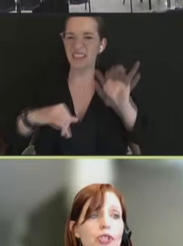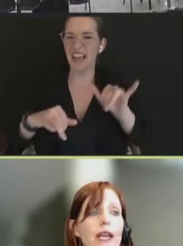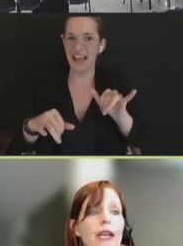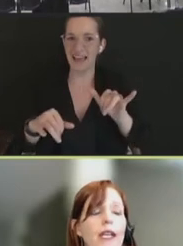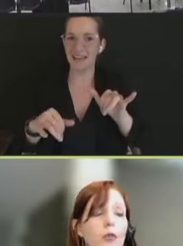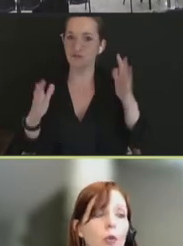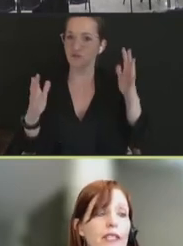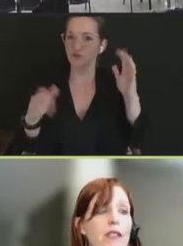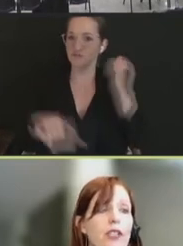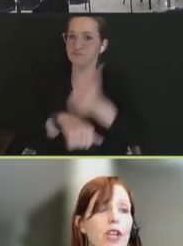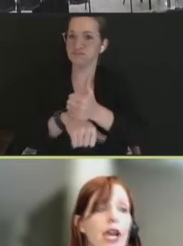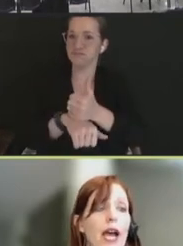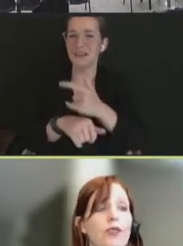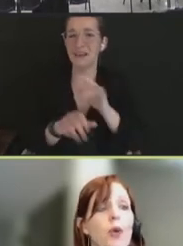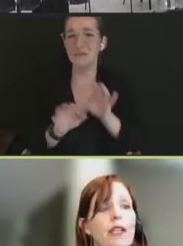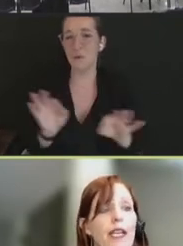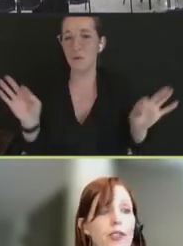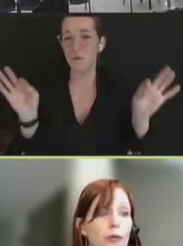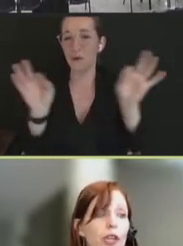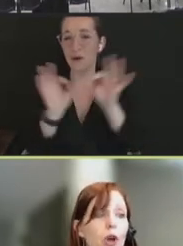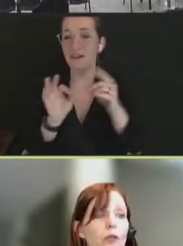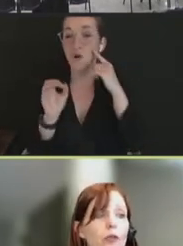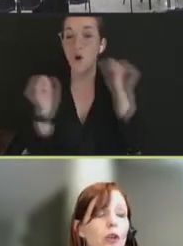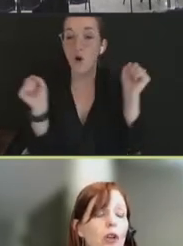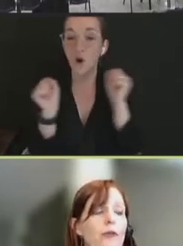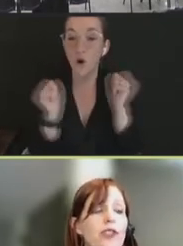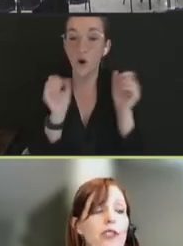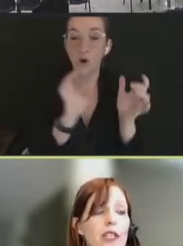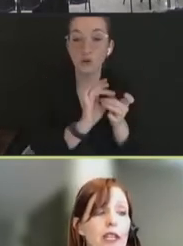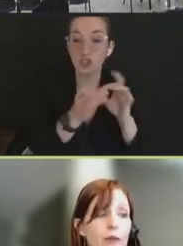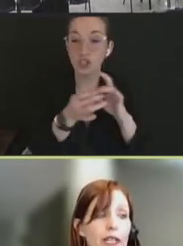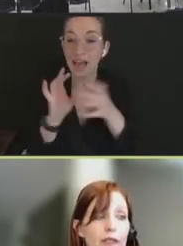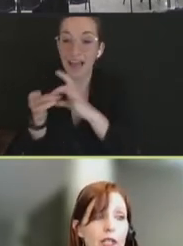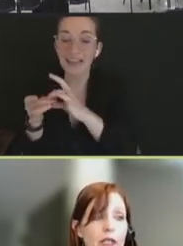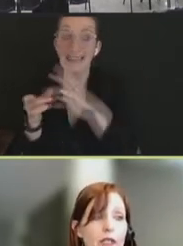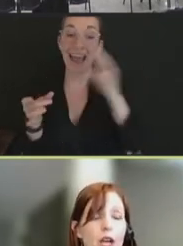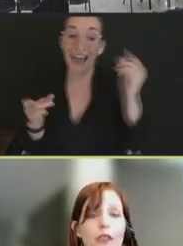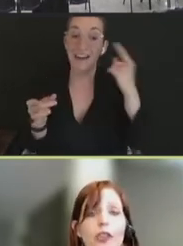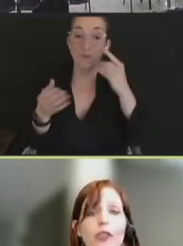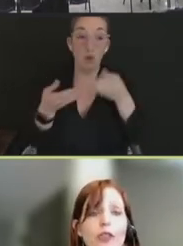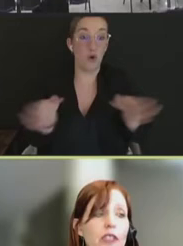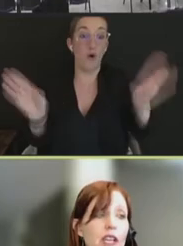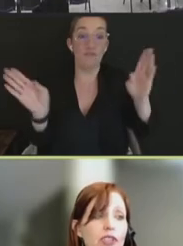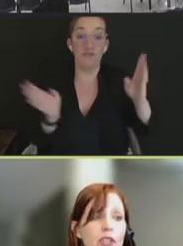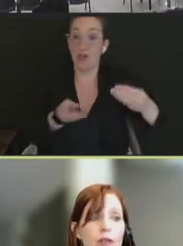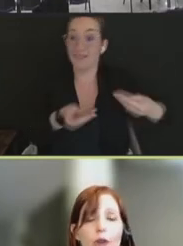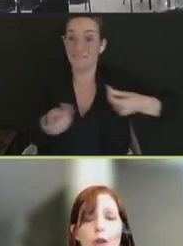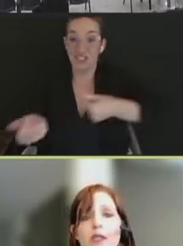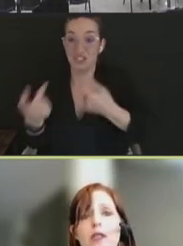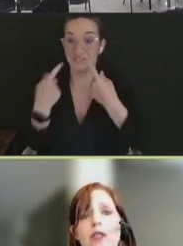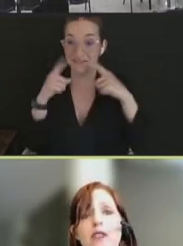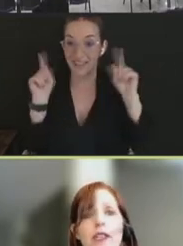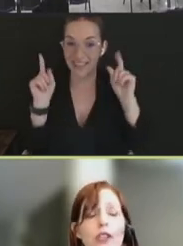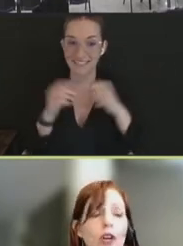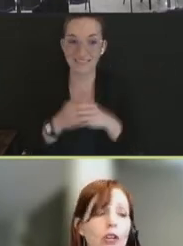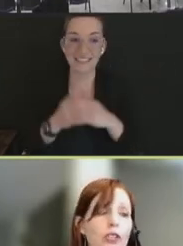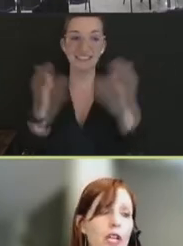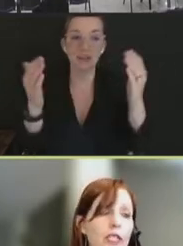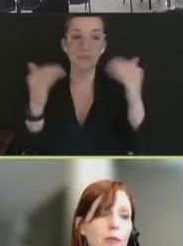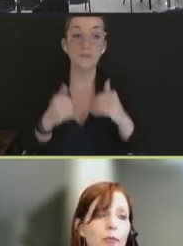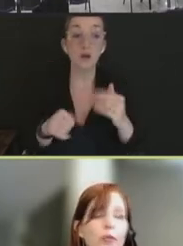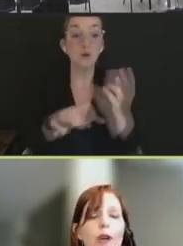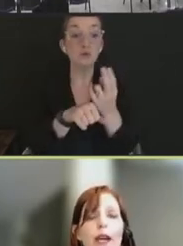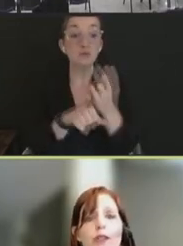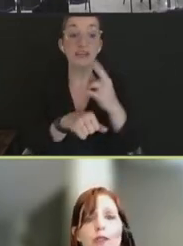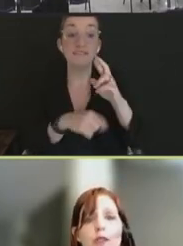cold chain and wastage as well as for the overall efficiency and effectiveness. The utilization of pharmacies and large